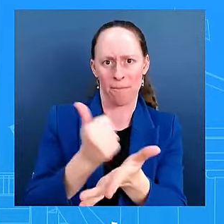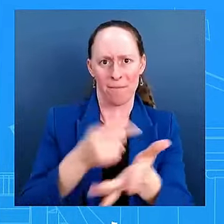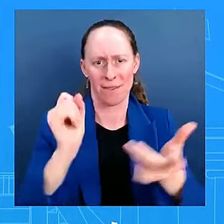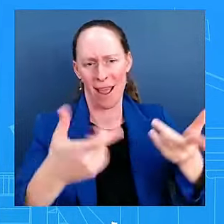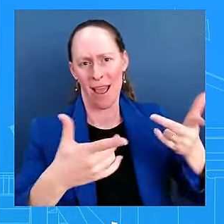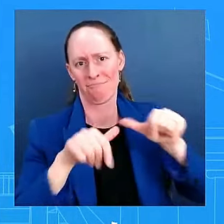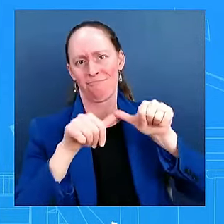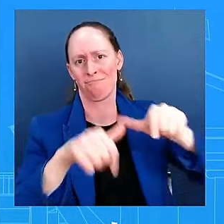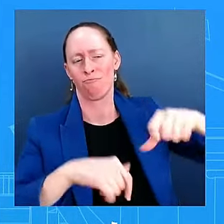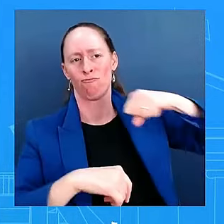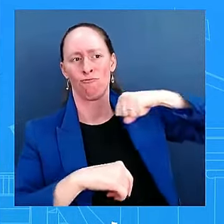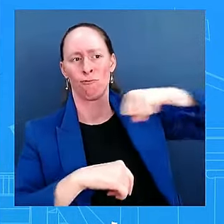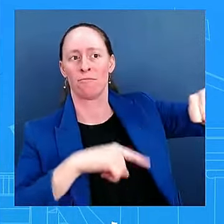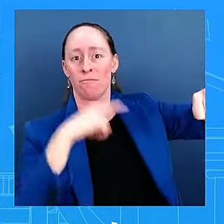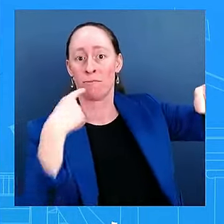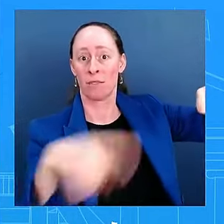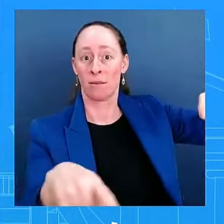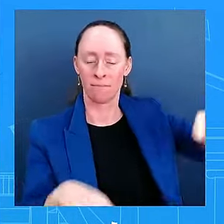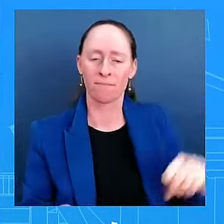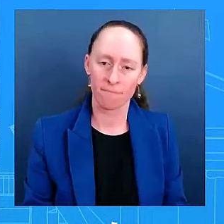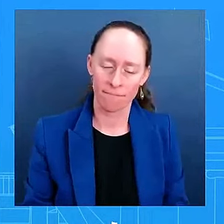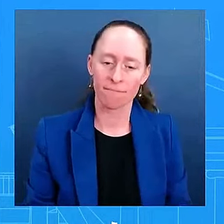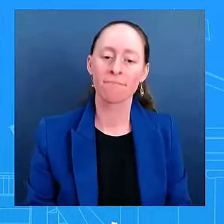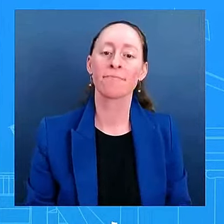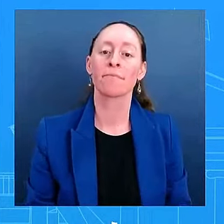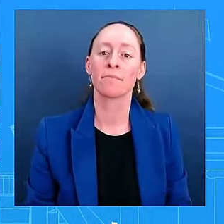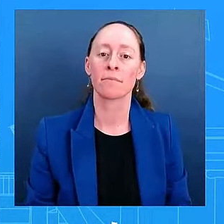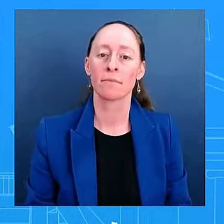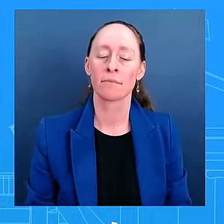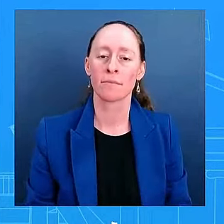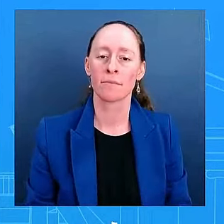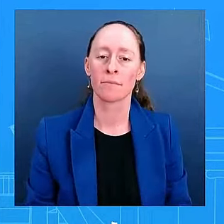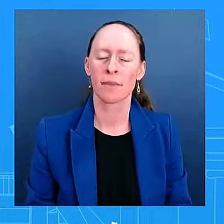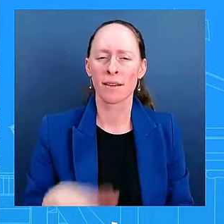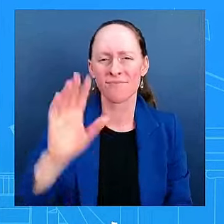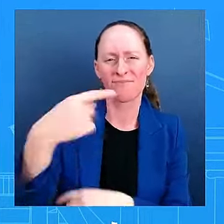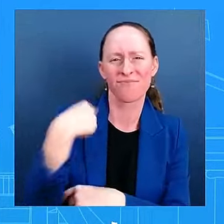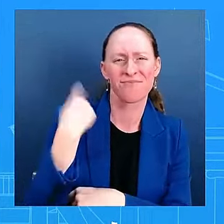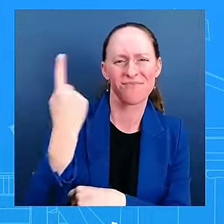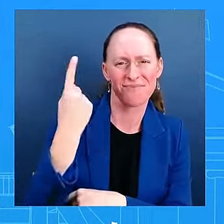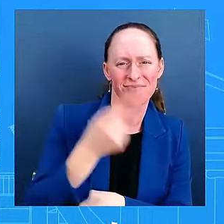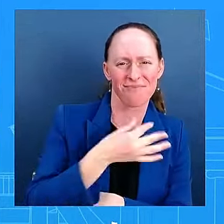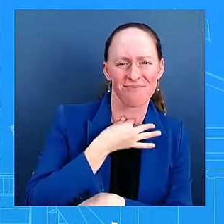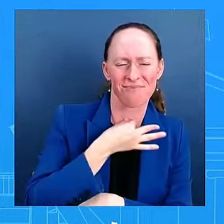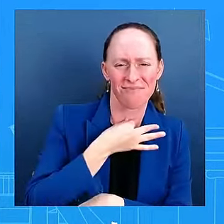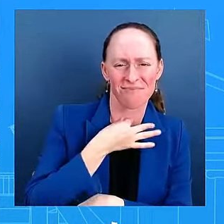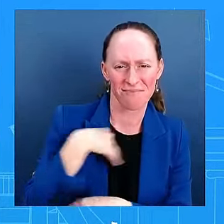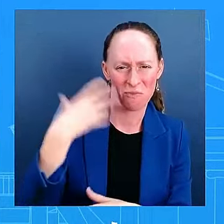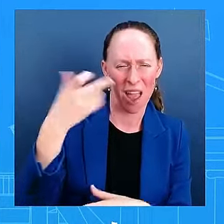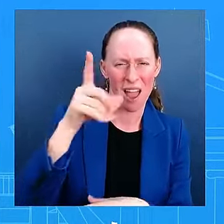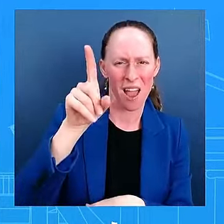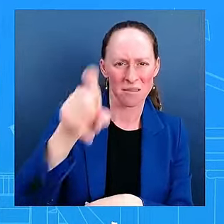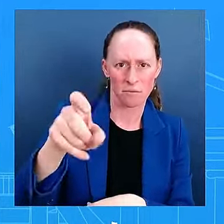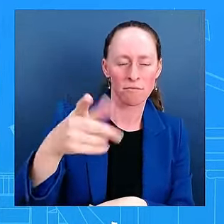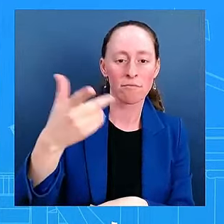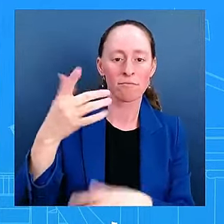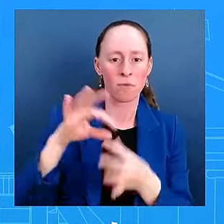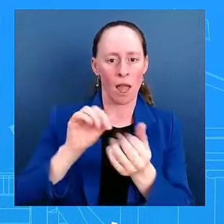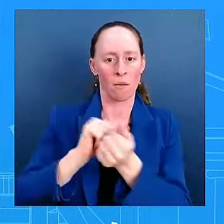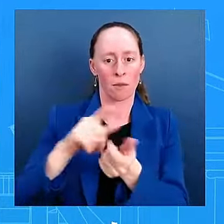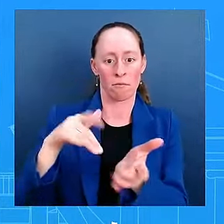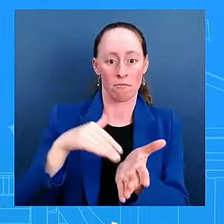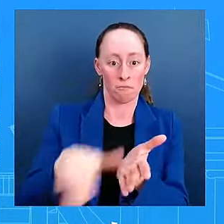Two questions on pardons. The first, does the president intend to pardon any administration